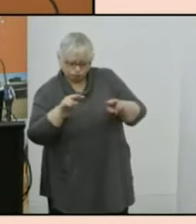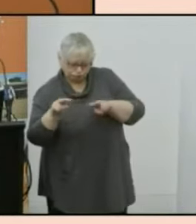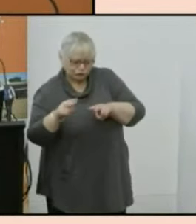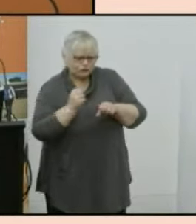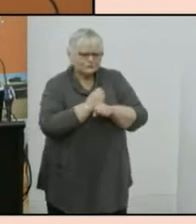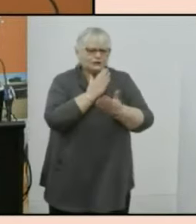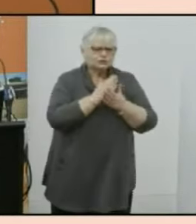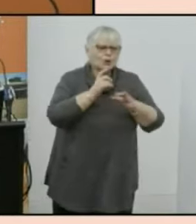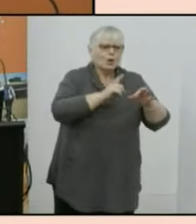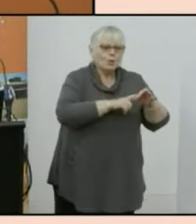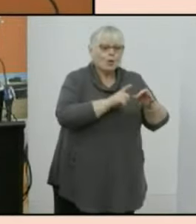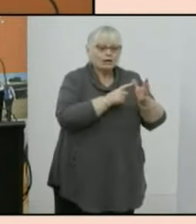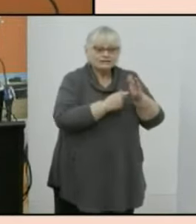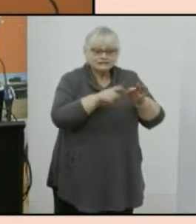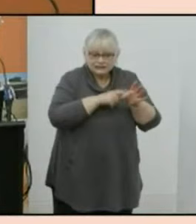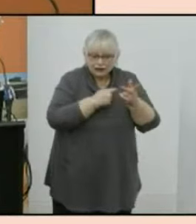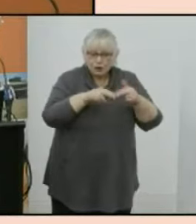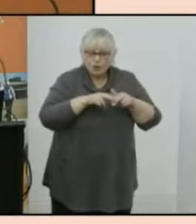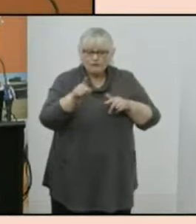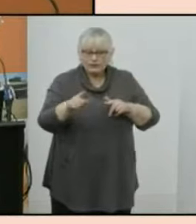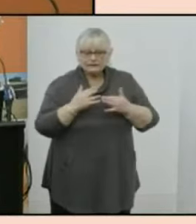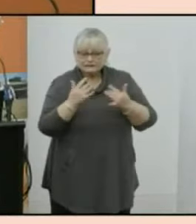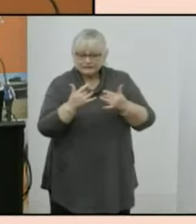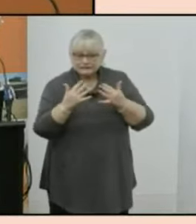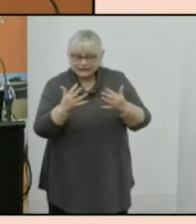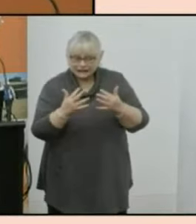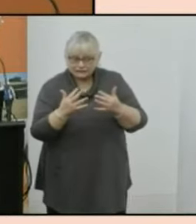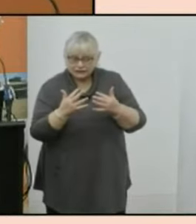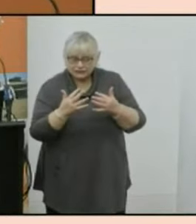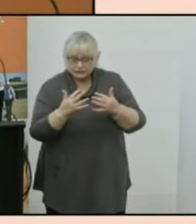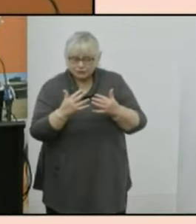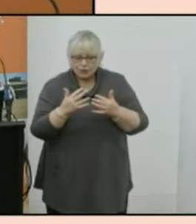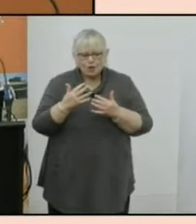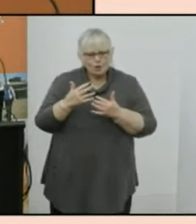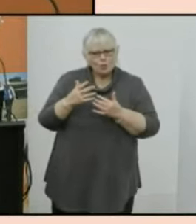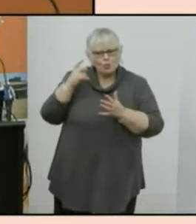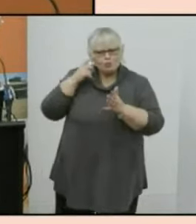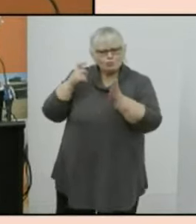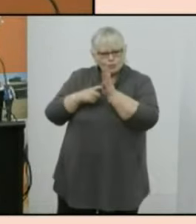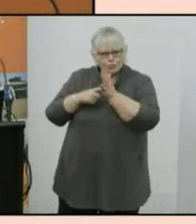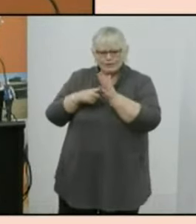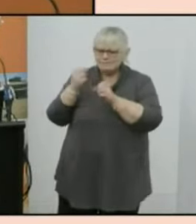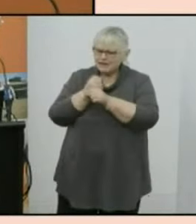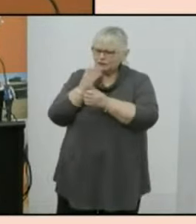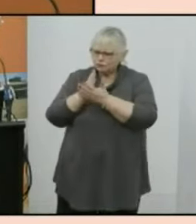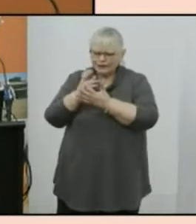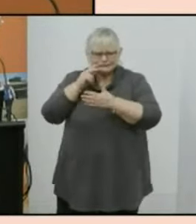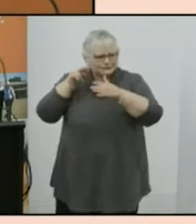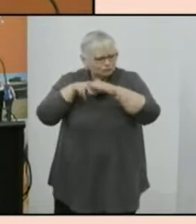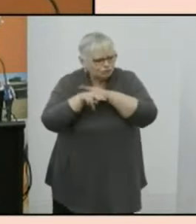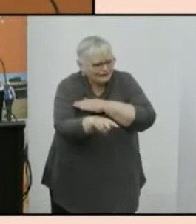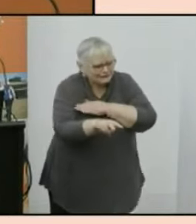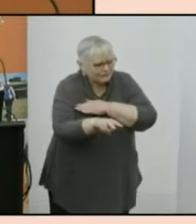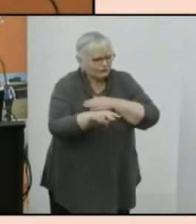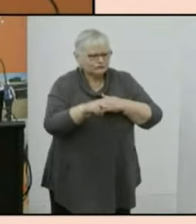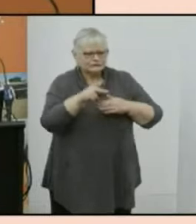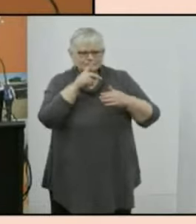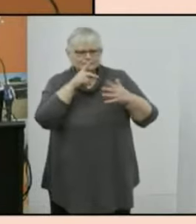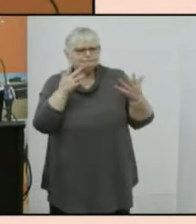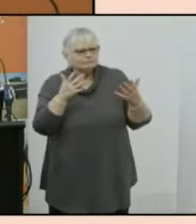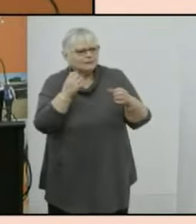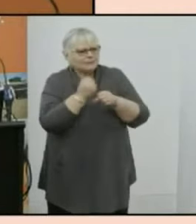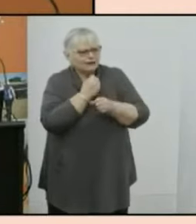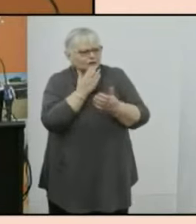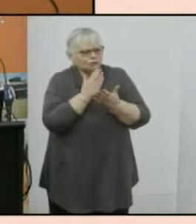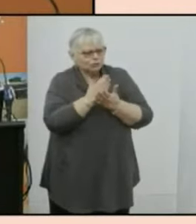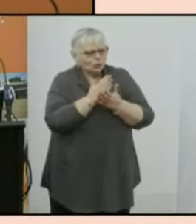quality of the 2021 census data in recognition of the importance of transparency in data quality and the importance of